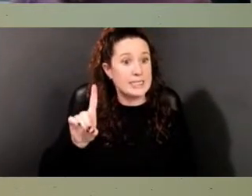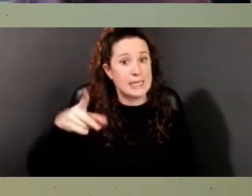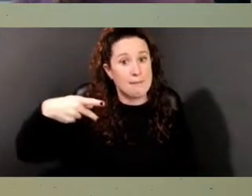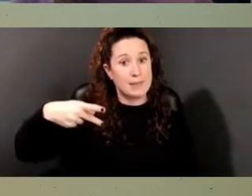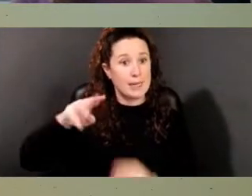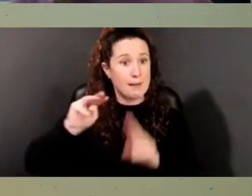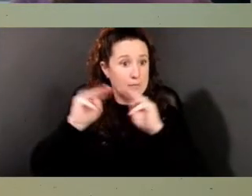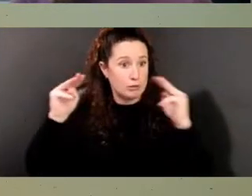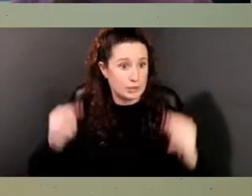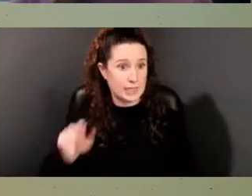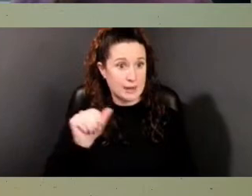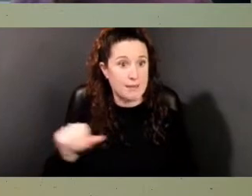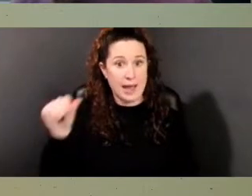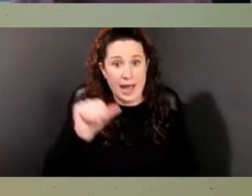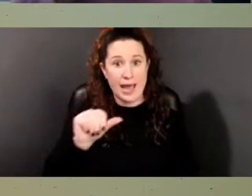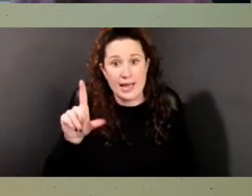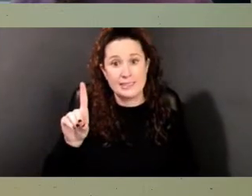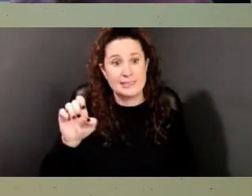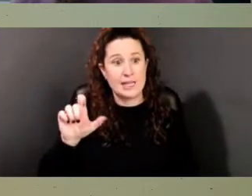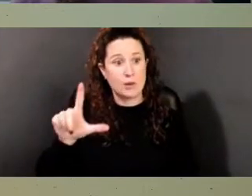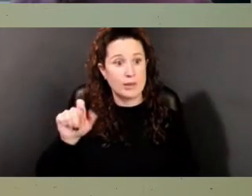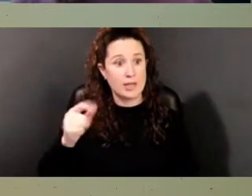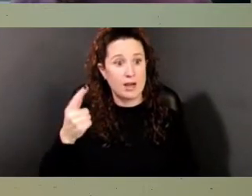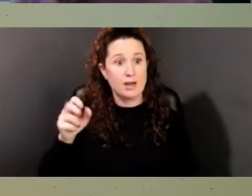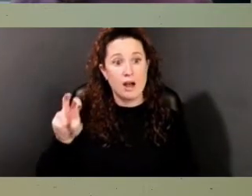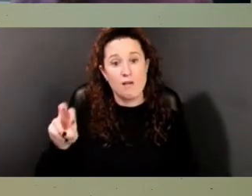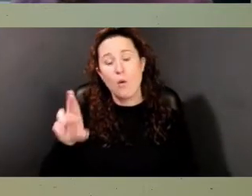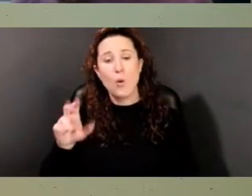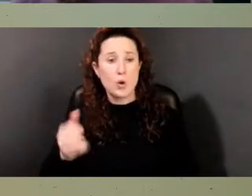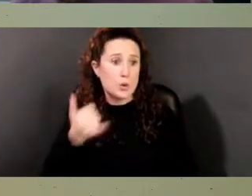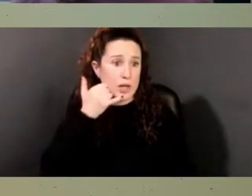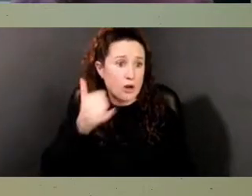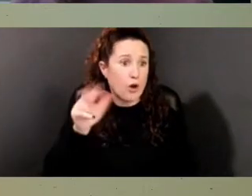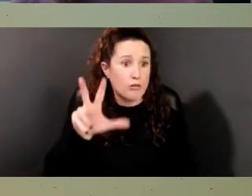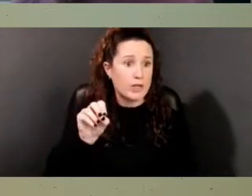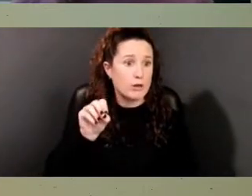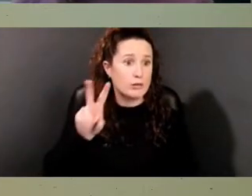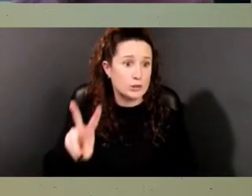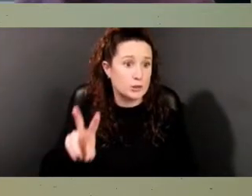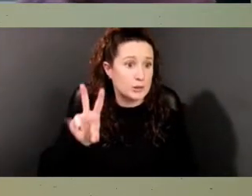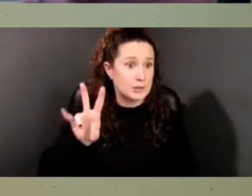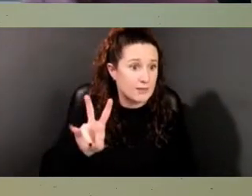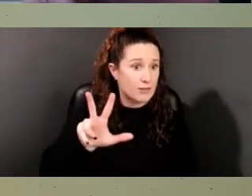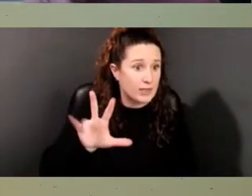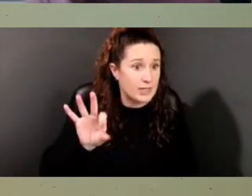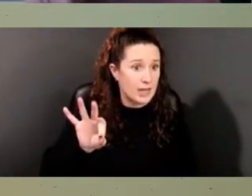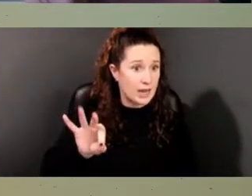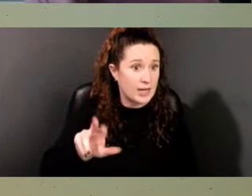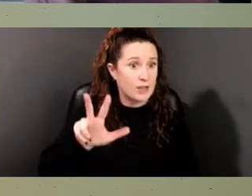there or call the site at 302-739-3277. Thank you very much.